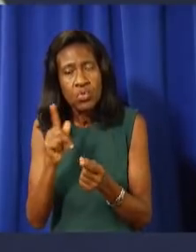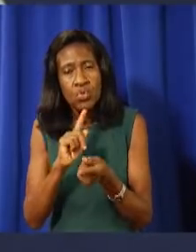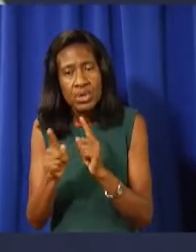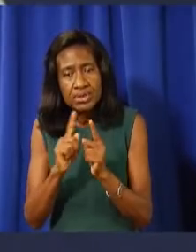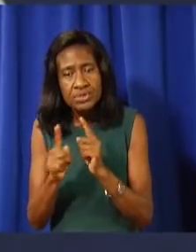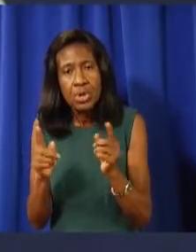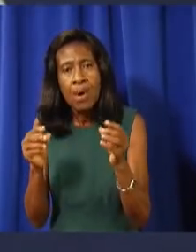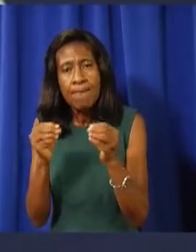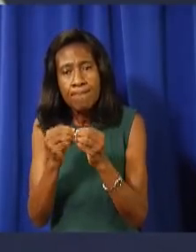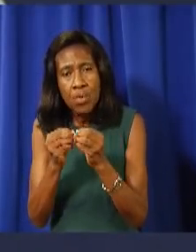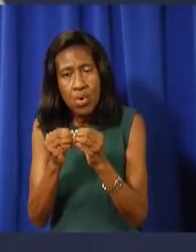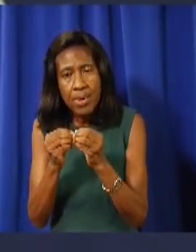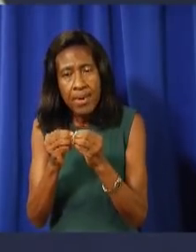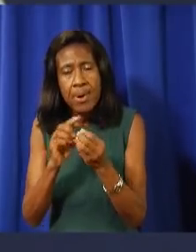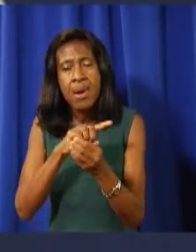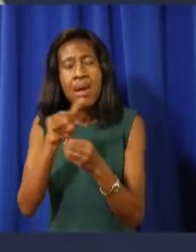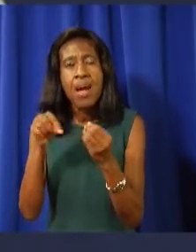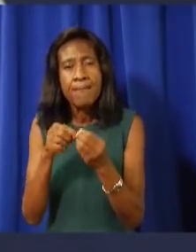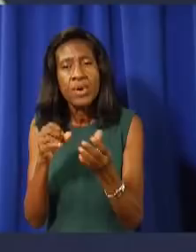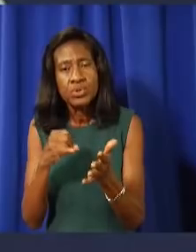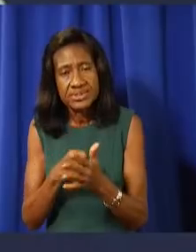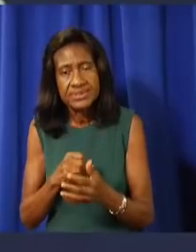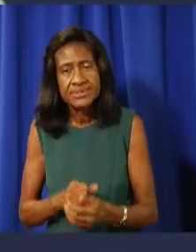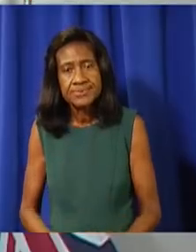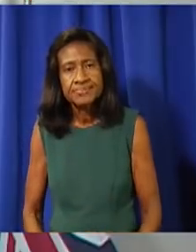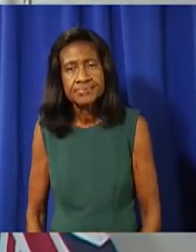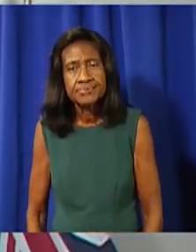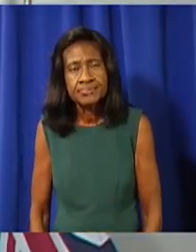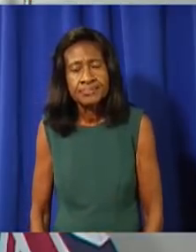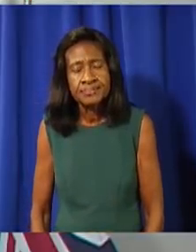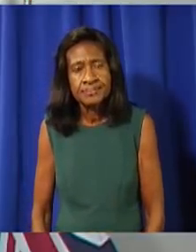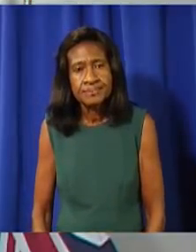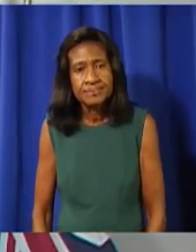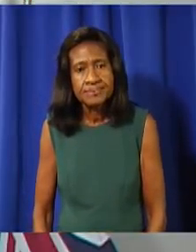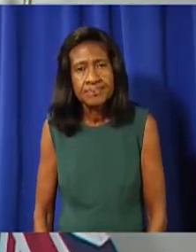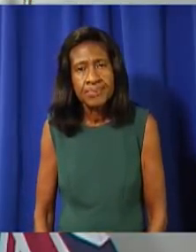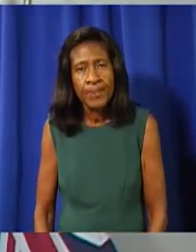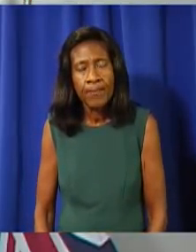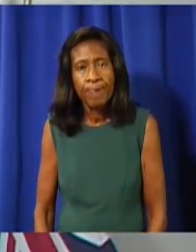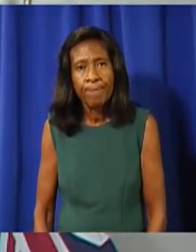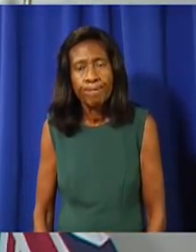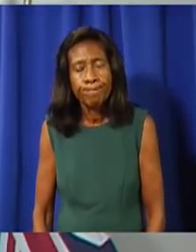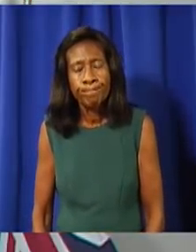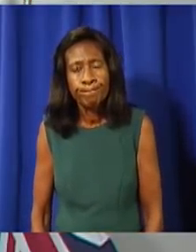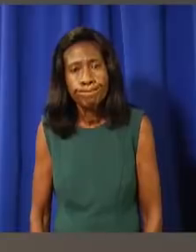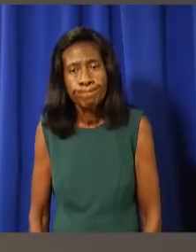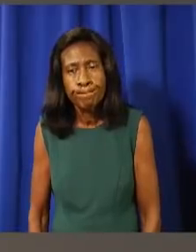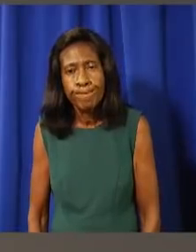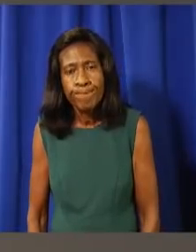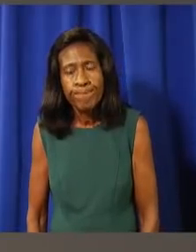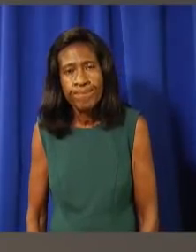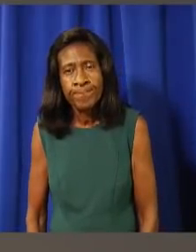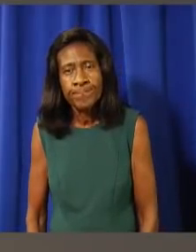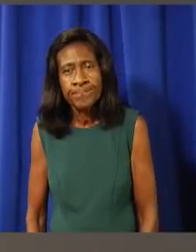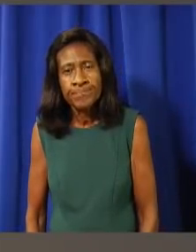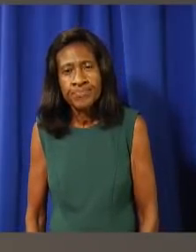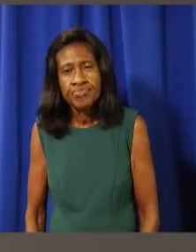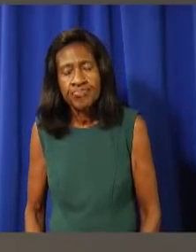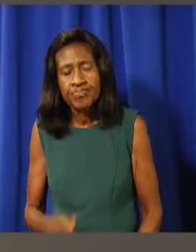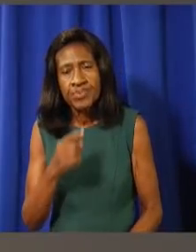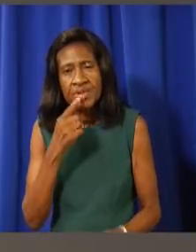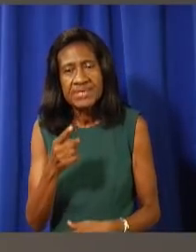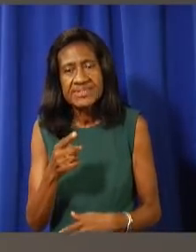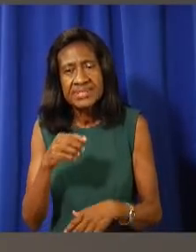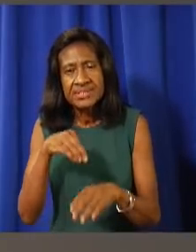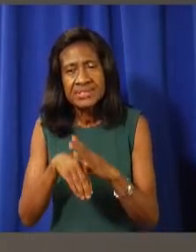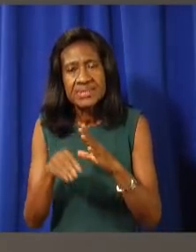understand the nerves associated with it. Okay. Talking of clarity and the need for clarity, I there was a lot of criticism in the UK for the